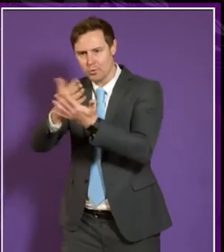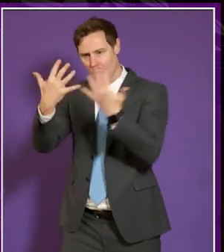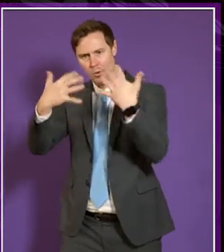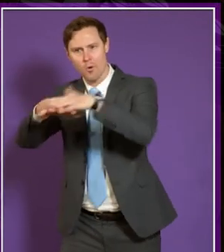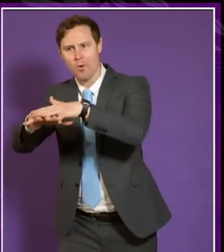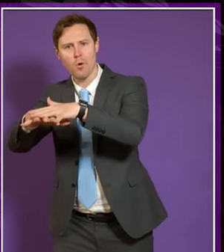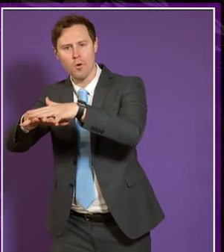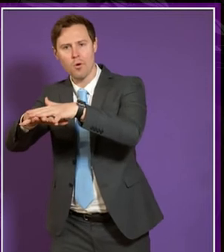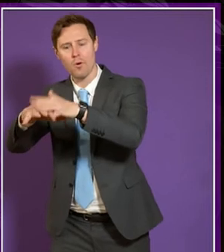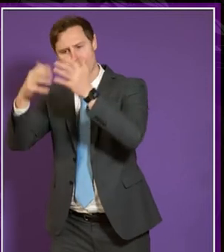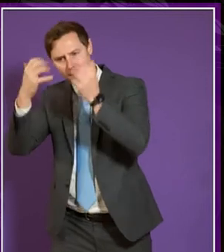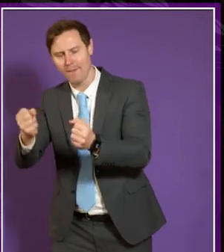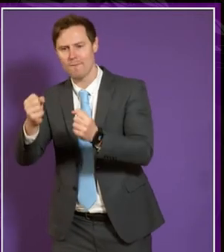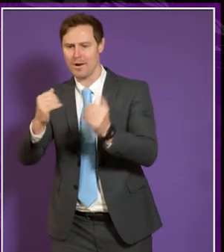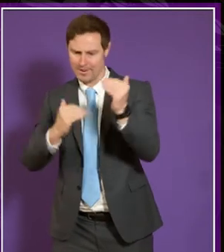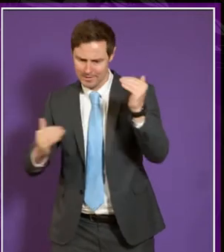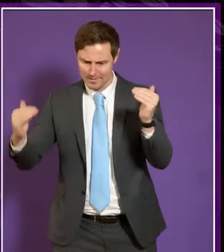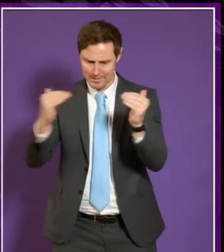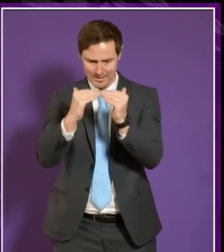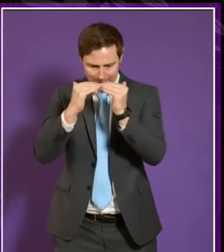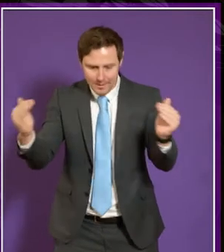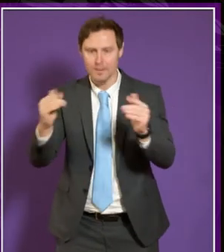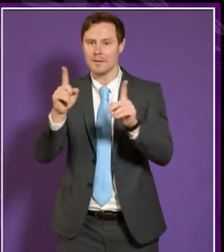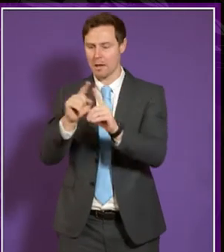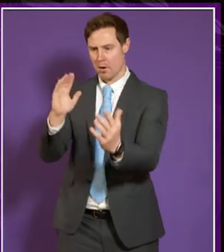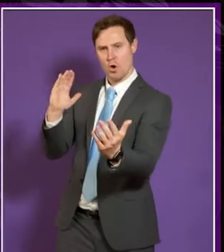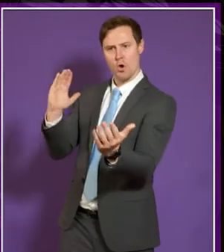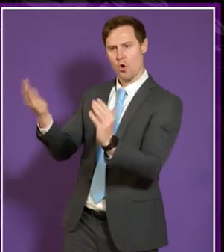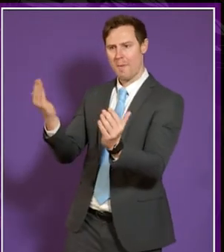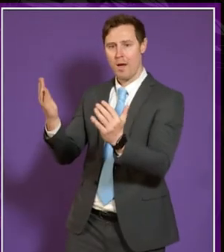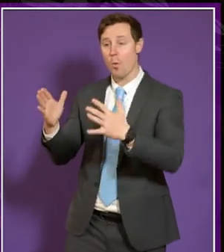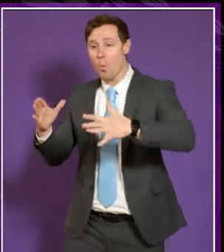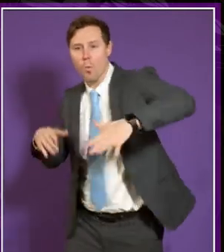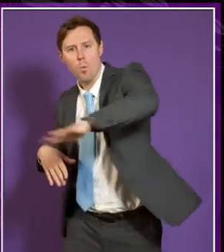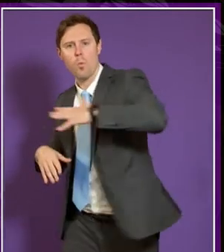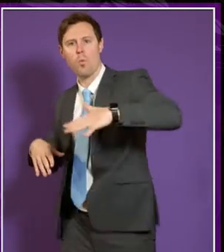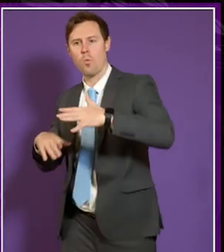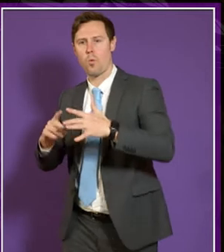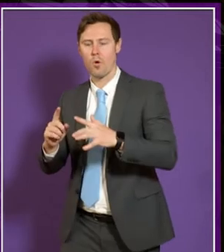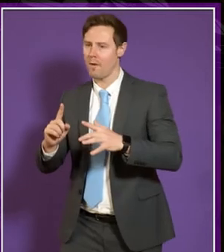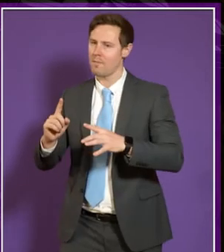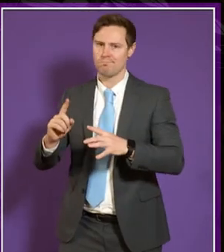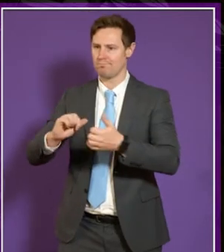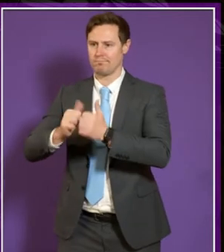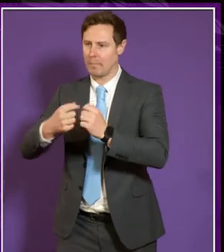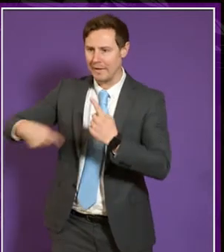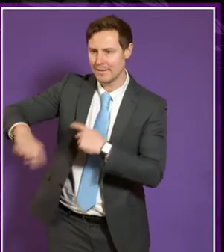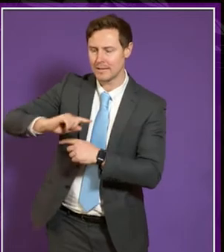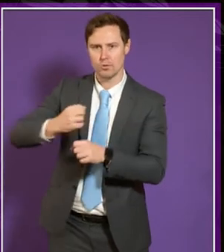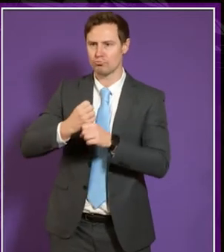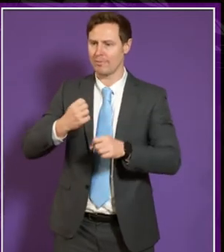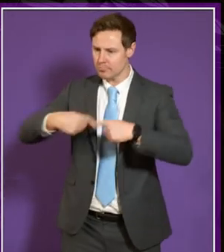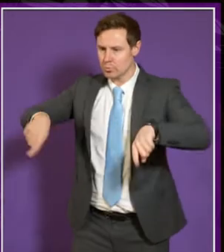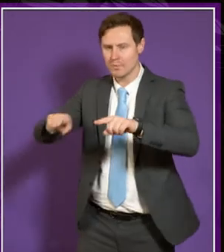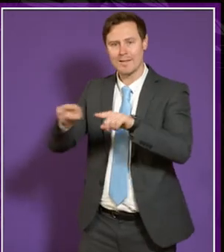have the same or a comparable experience to all their other first year undergraduate graduate